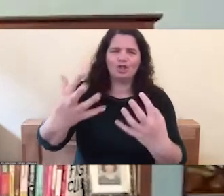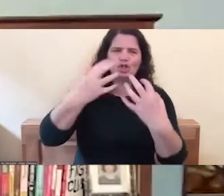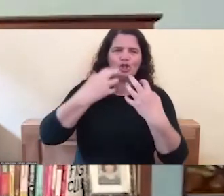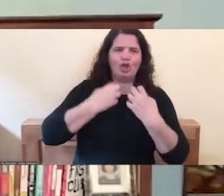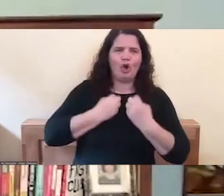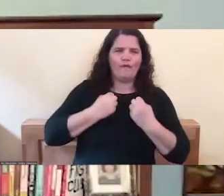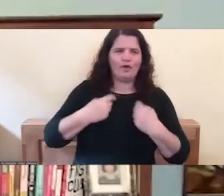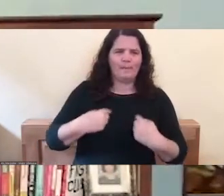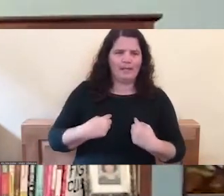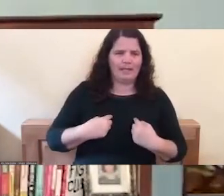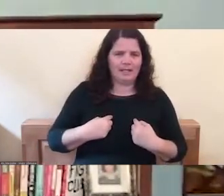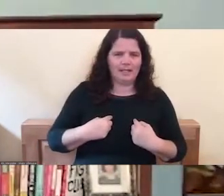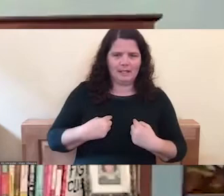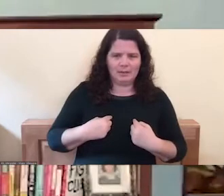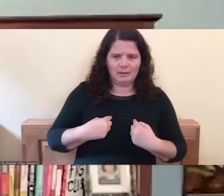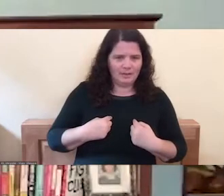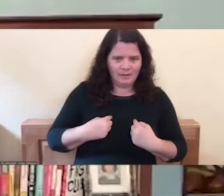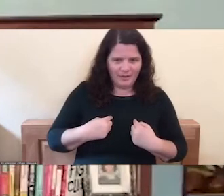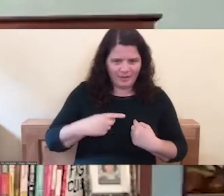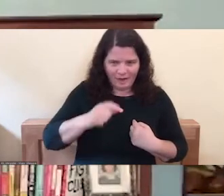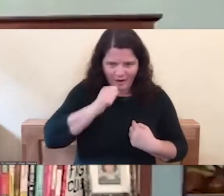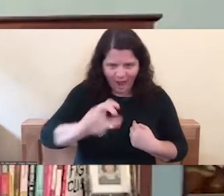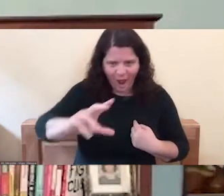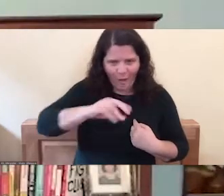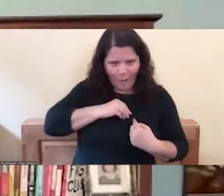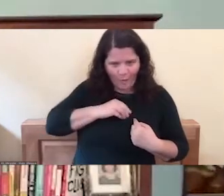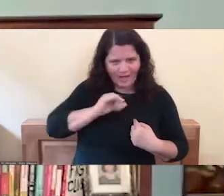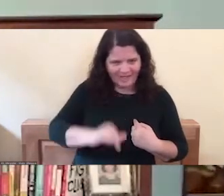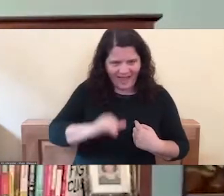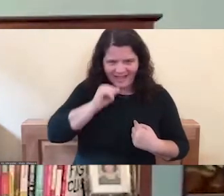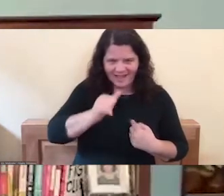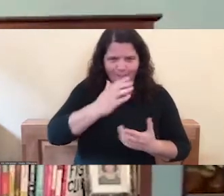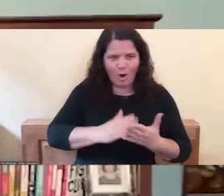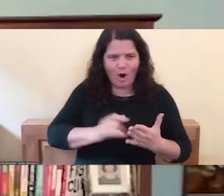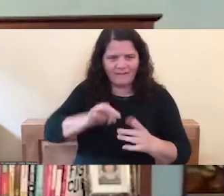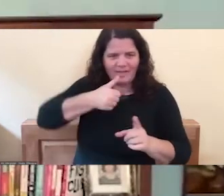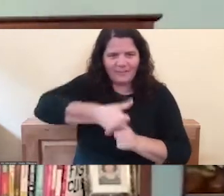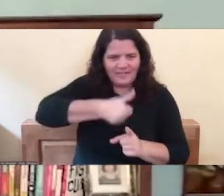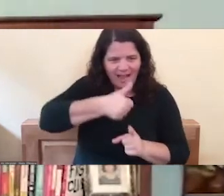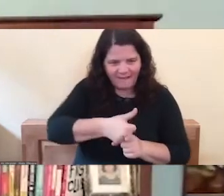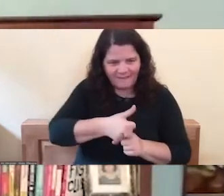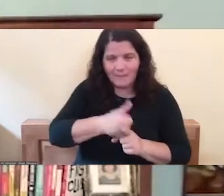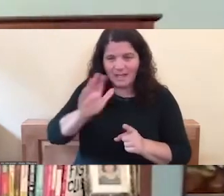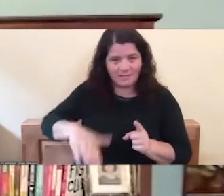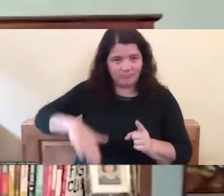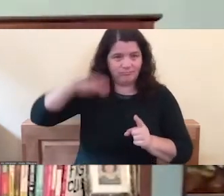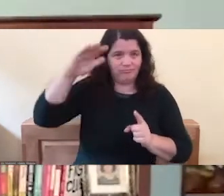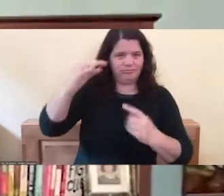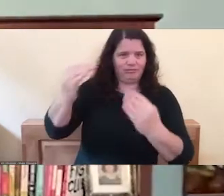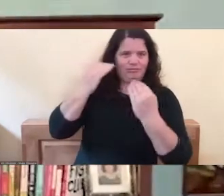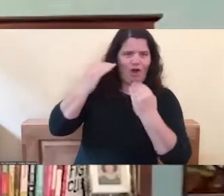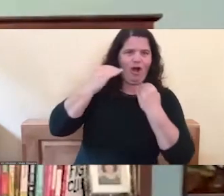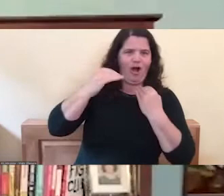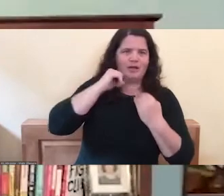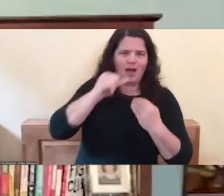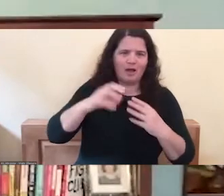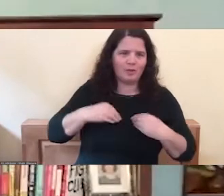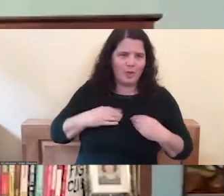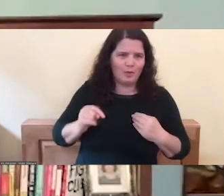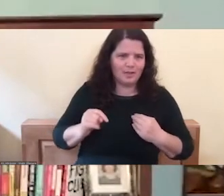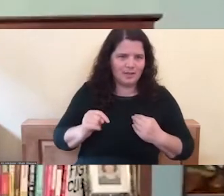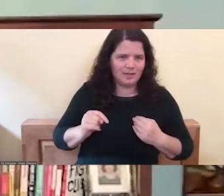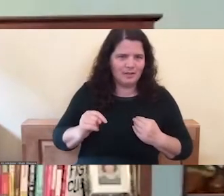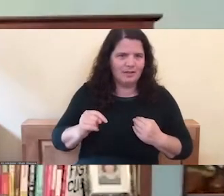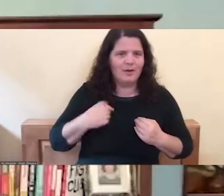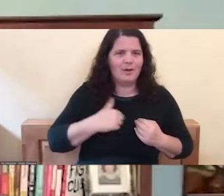see it as part of their nature because their whole life they've been taught that that's not, that's not part of you. And so I think what happens is we repress it.